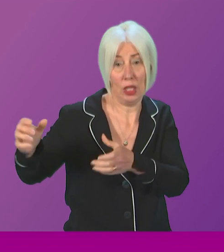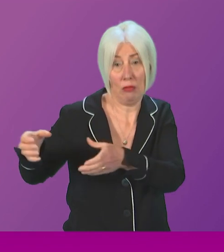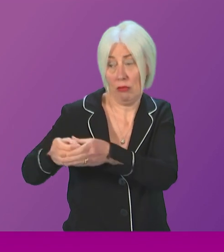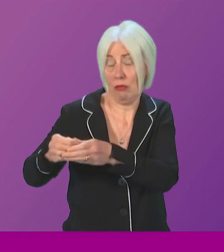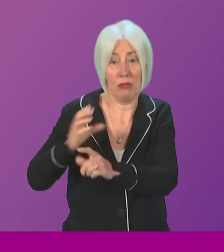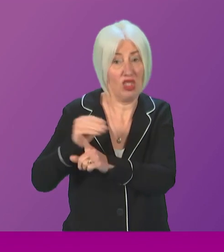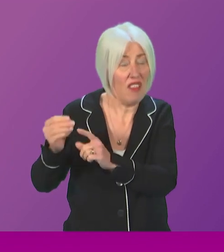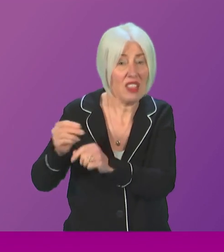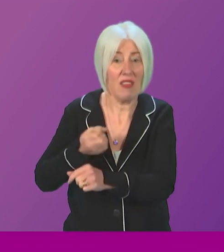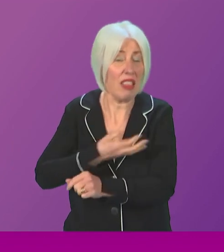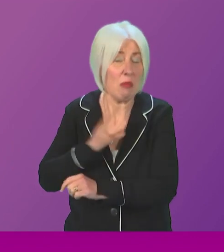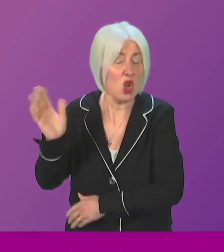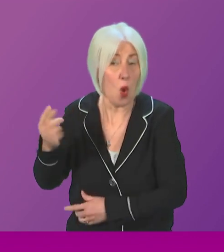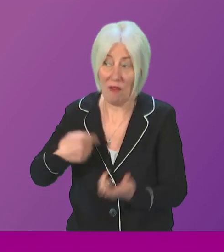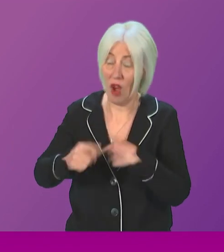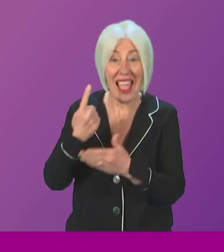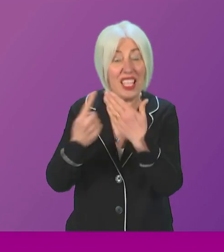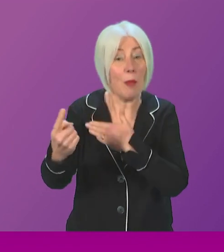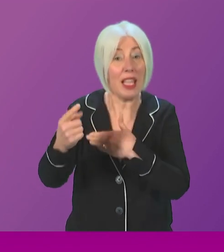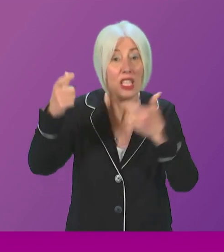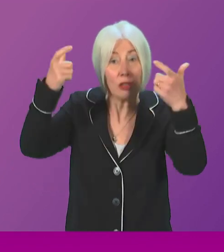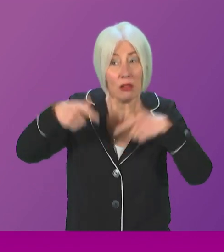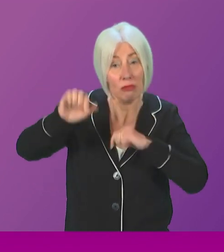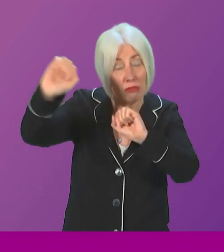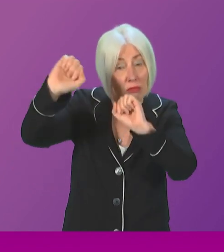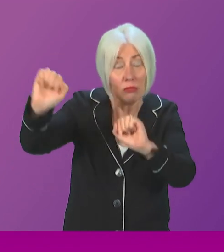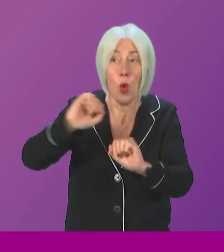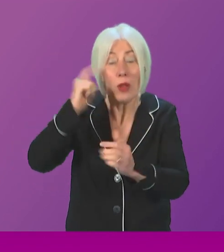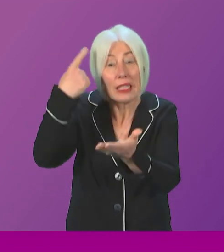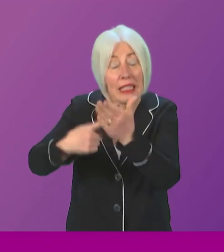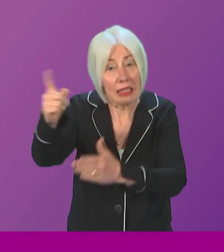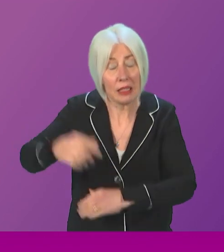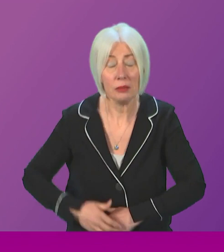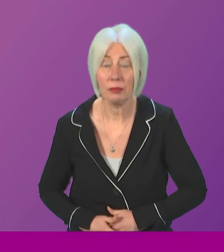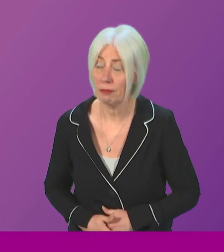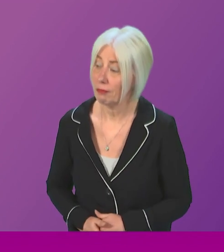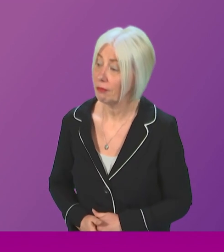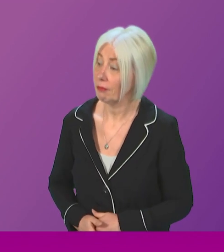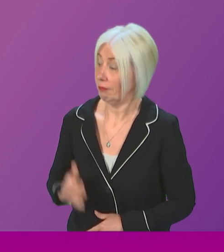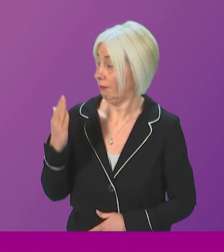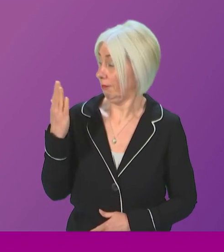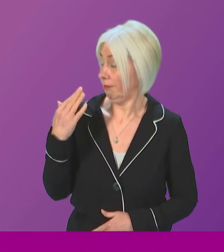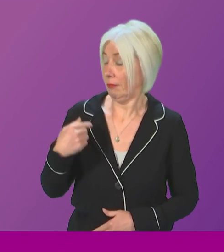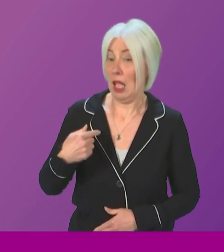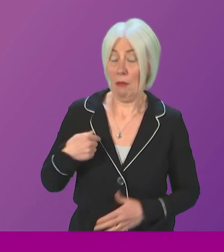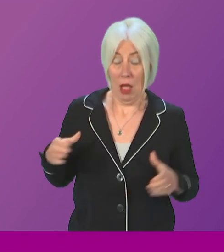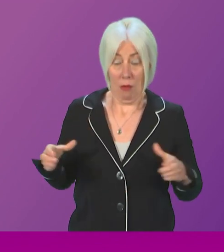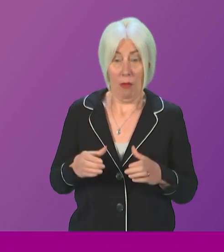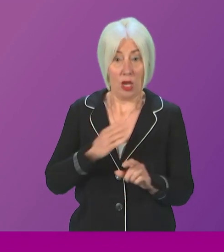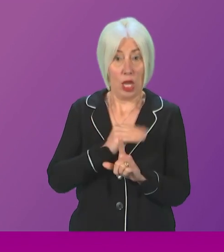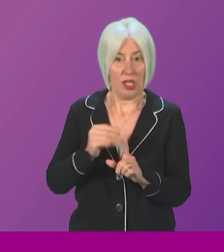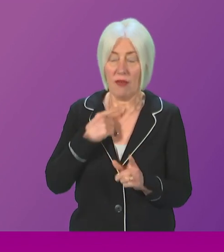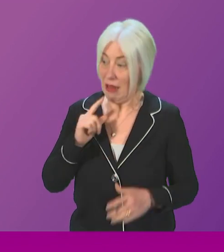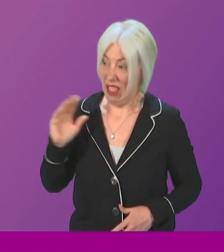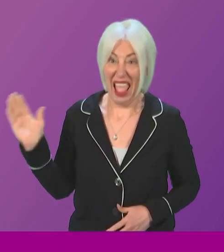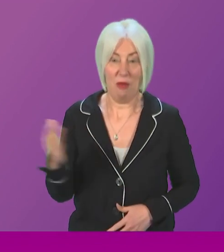It is a decision, rightly, for the independent judiciary. Dr. Schwarz. A few weeks ago, my party and almost everyone